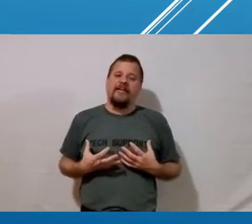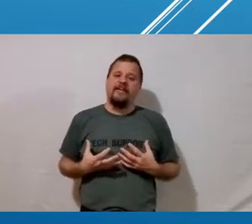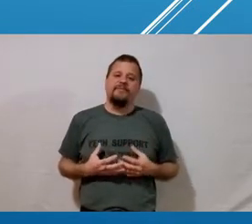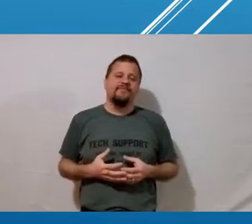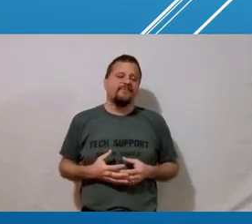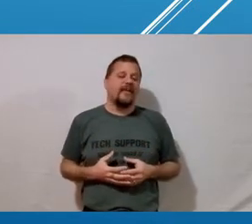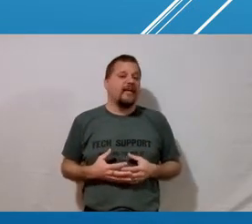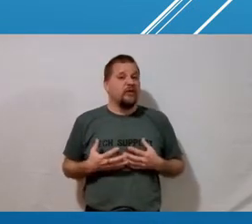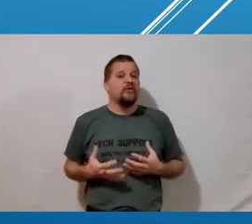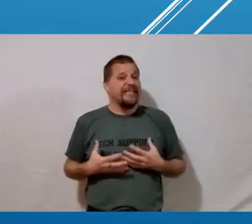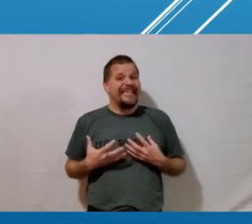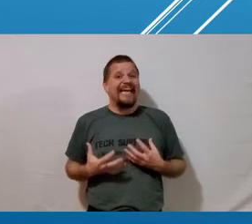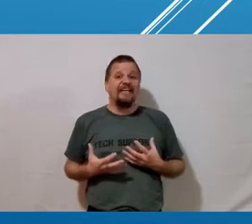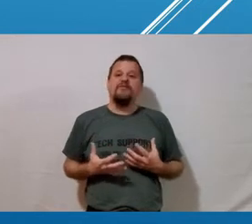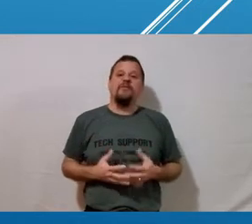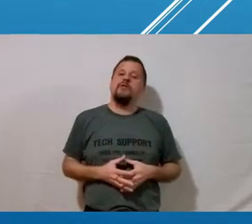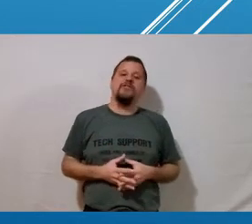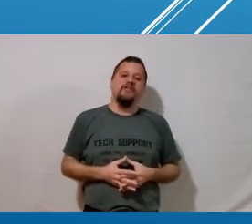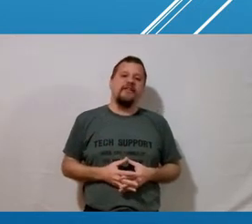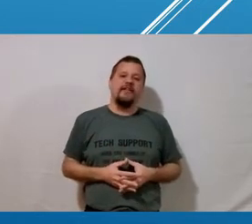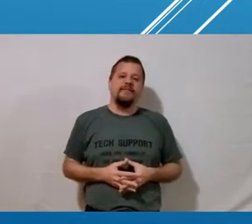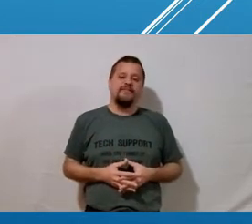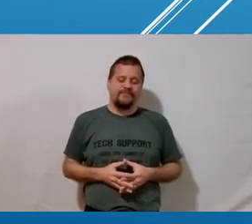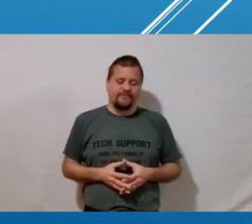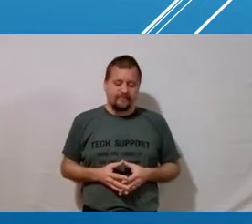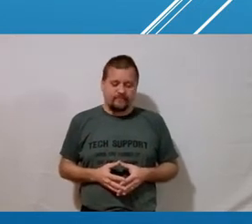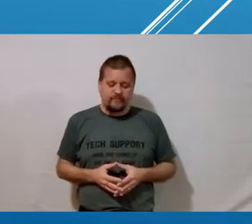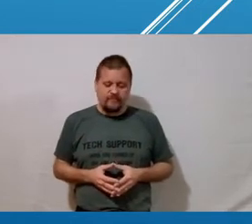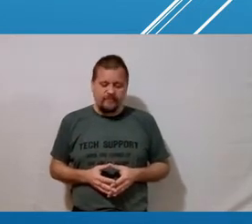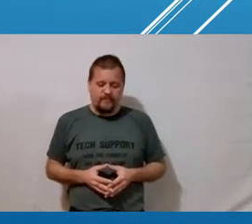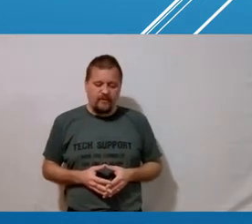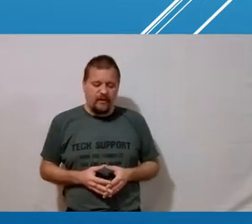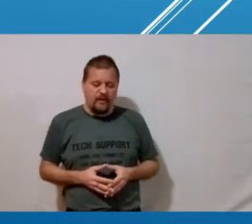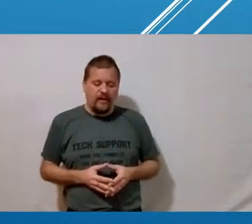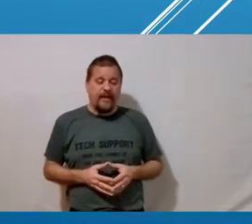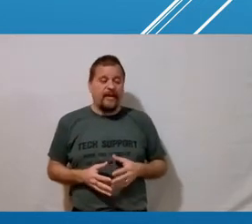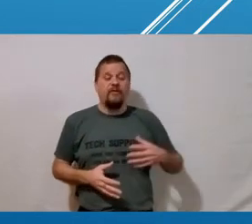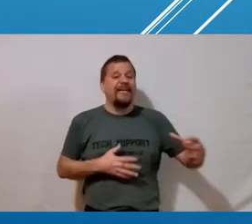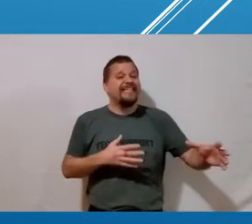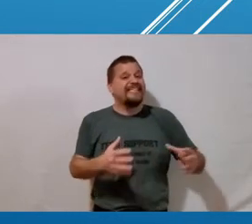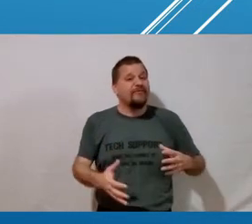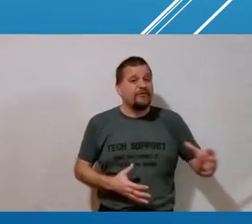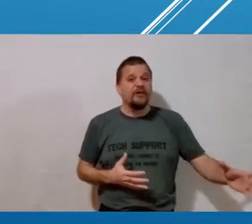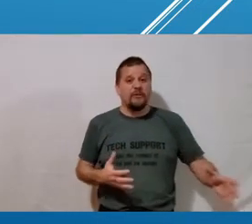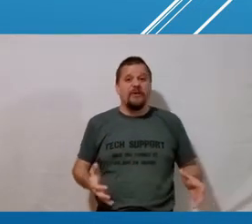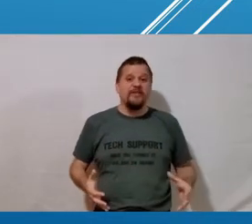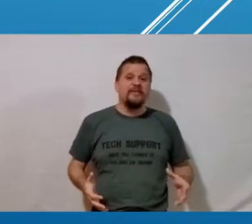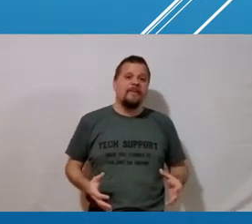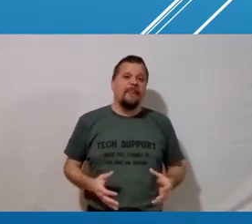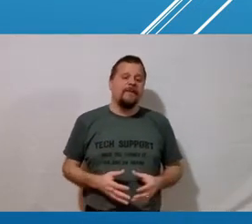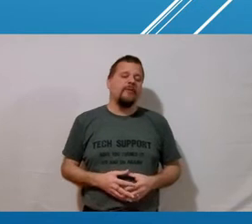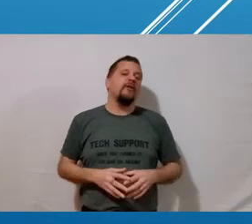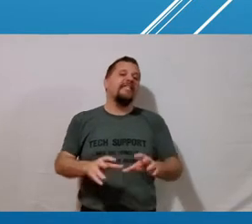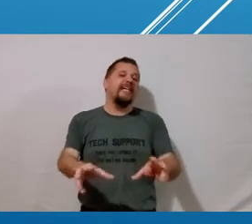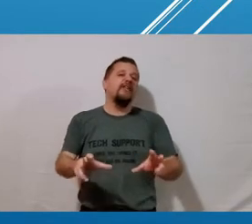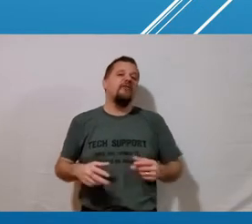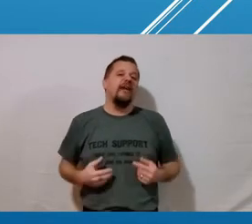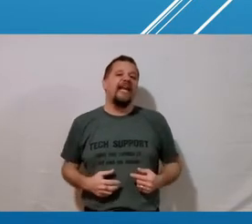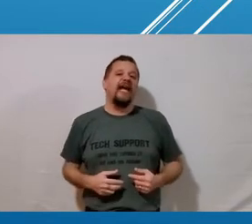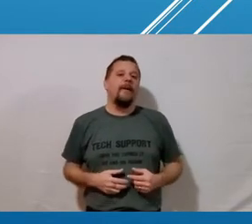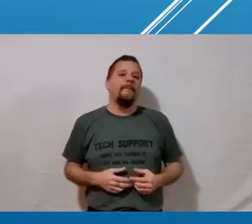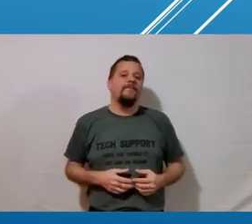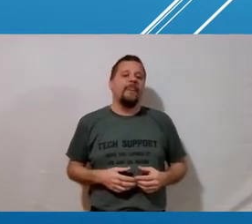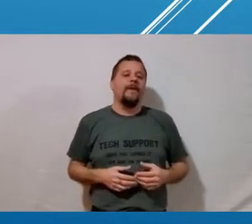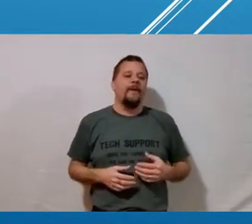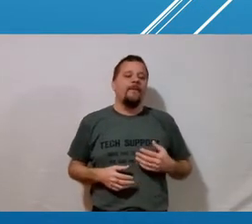feeling and usually a negative emotional feeling and everybody has different trigger words so i'm going to